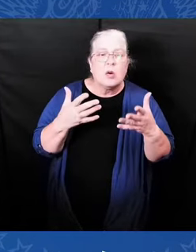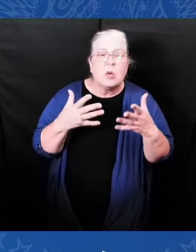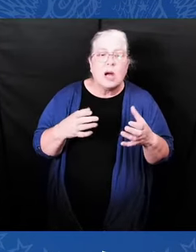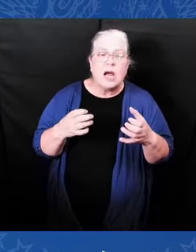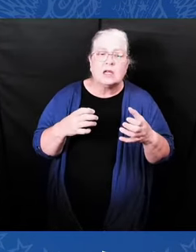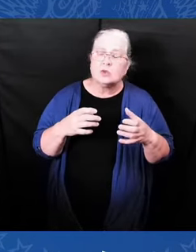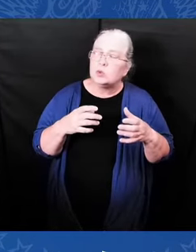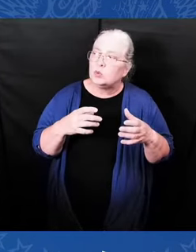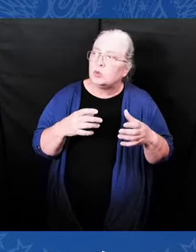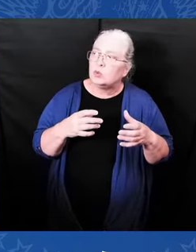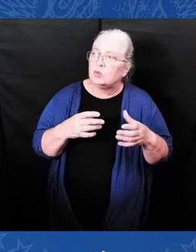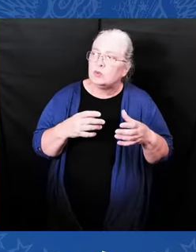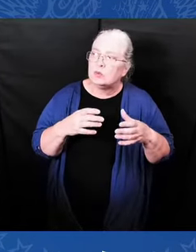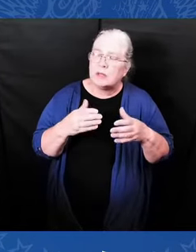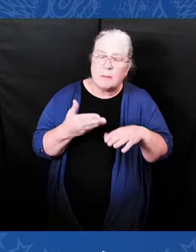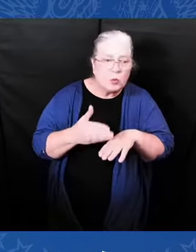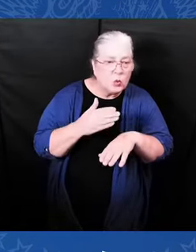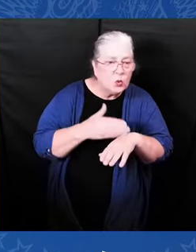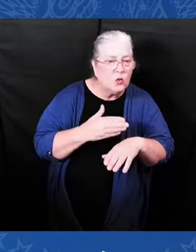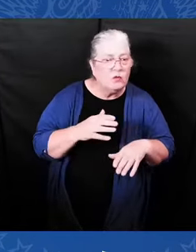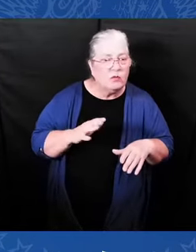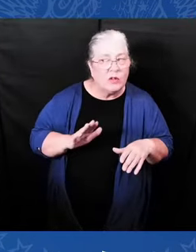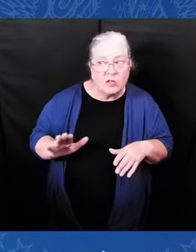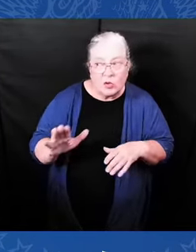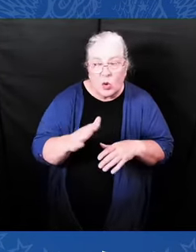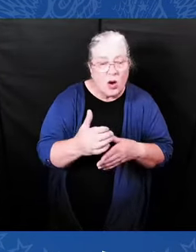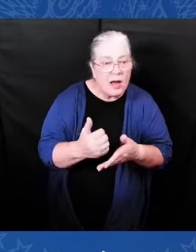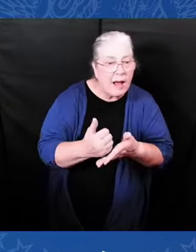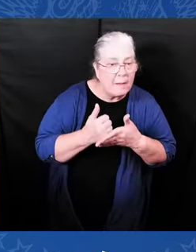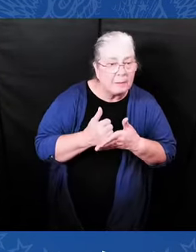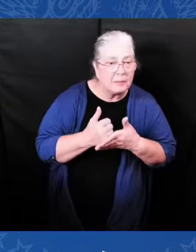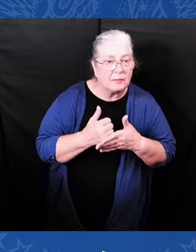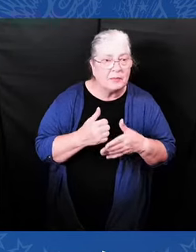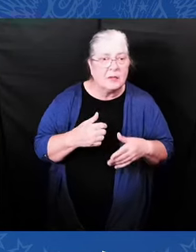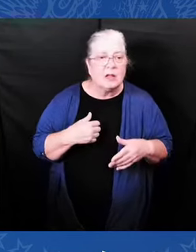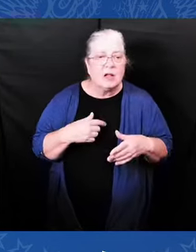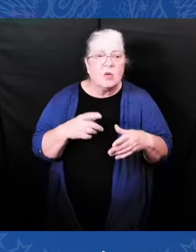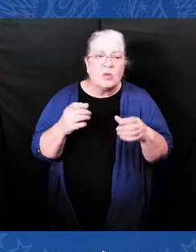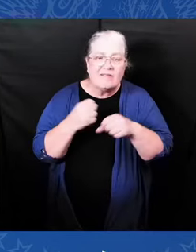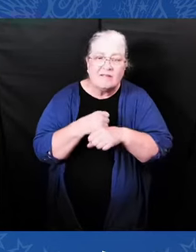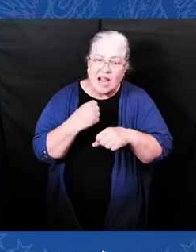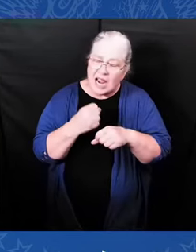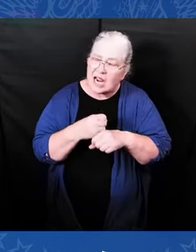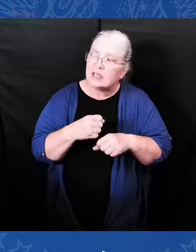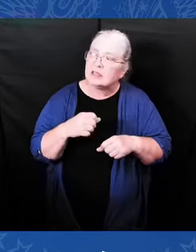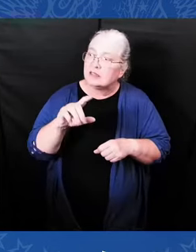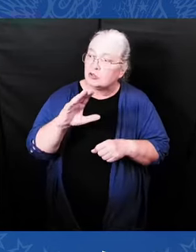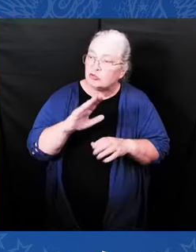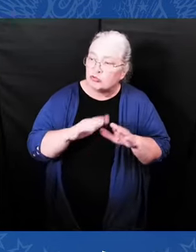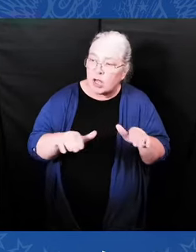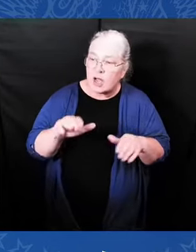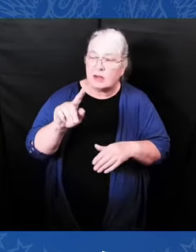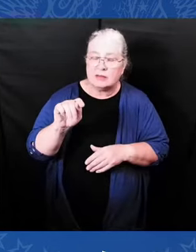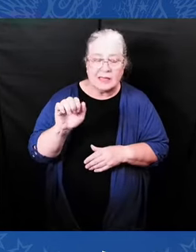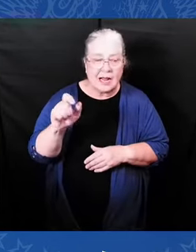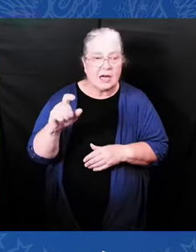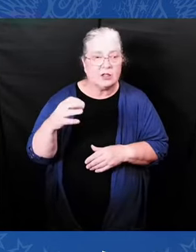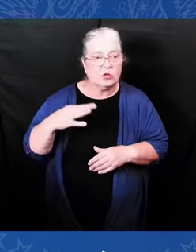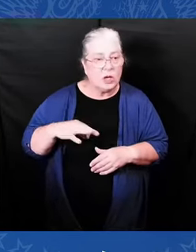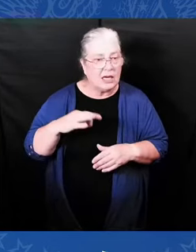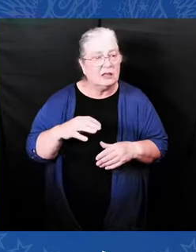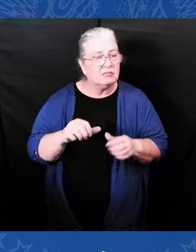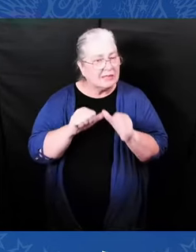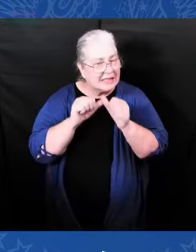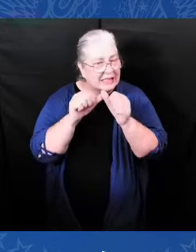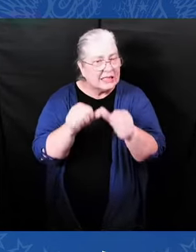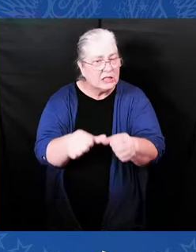their families, it helps everyone. When a mom can go to work and her child is cared for, everything gets better. The economy grows, everyone grows.